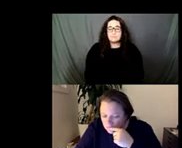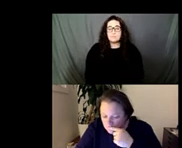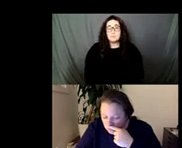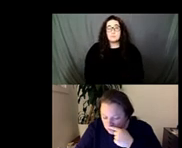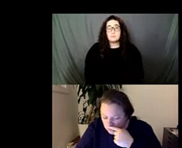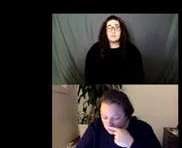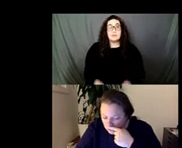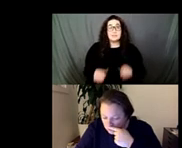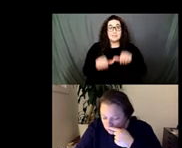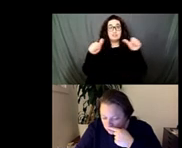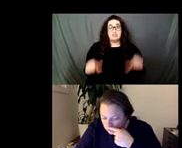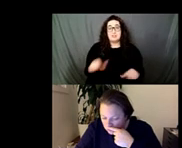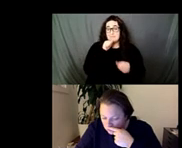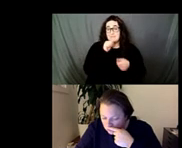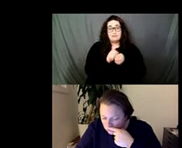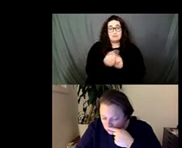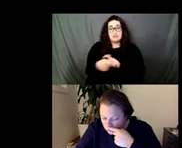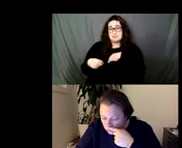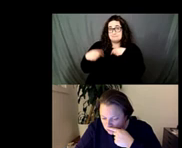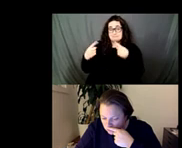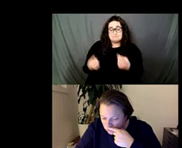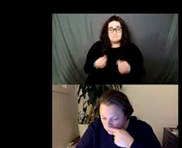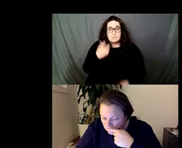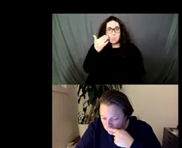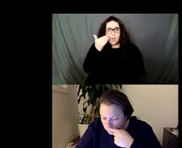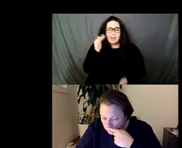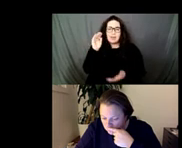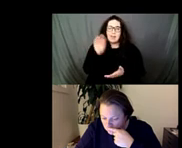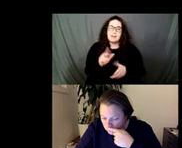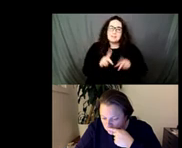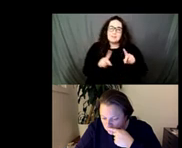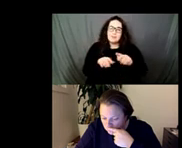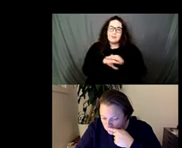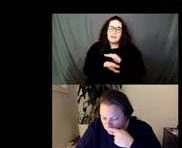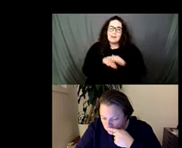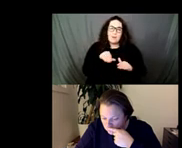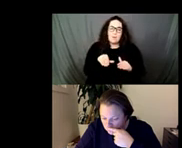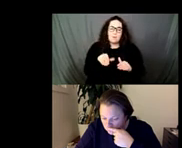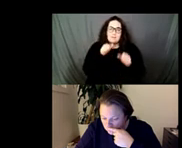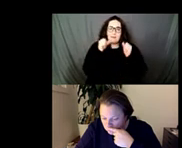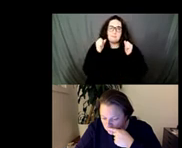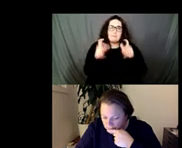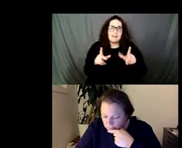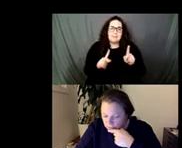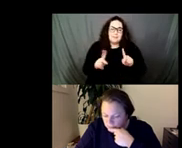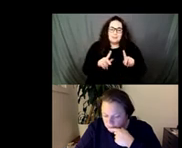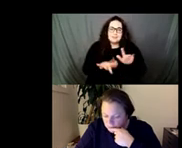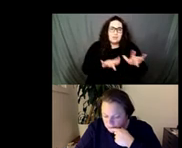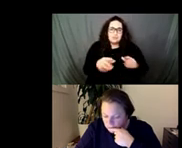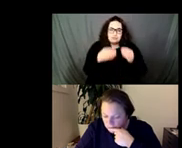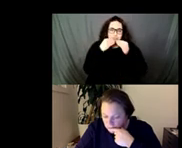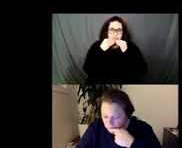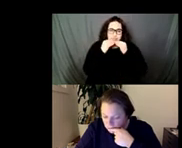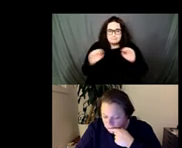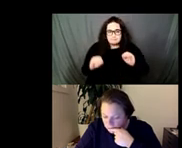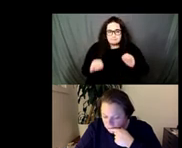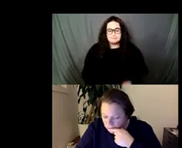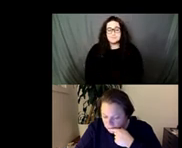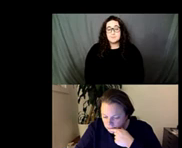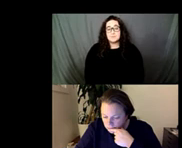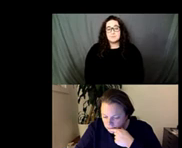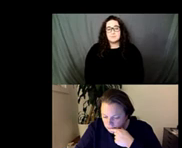i think one of the reasons a piece like this is so special to host as a curator or a gallery director or museum director um